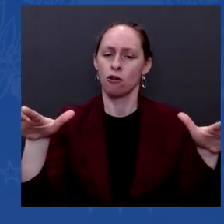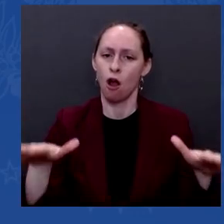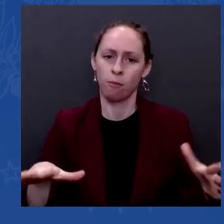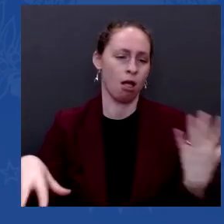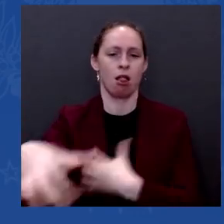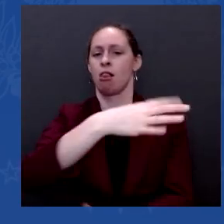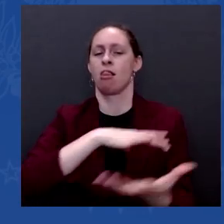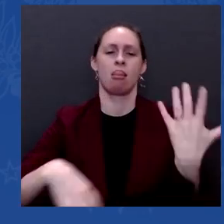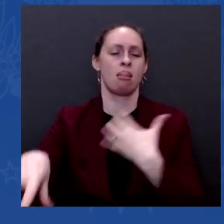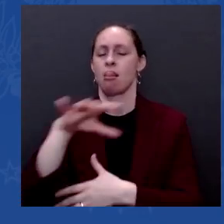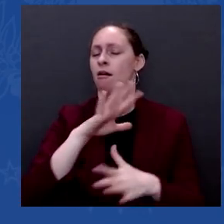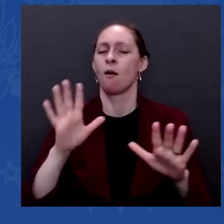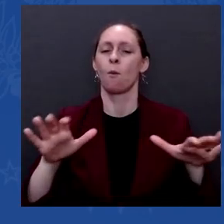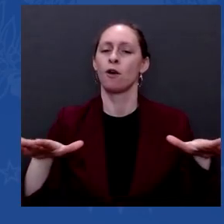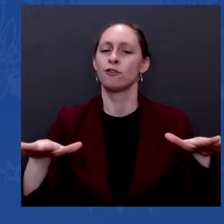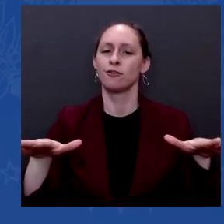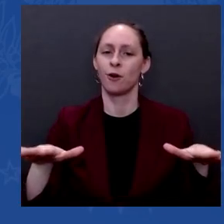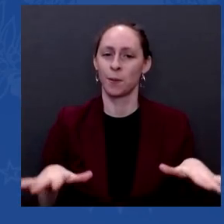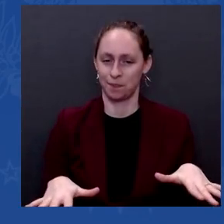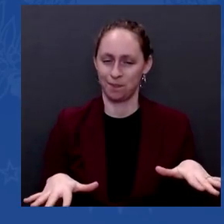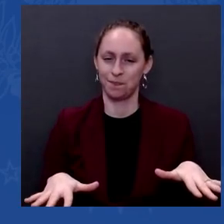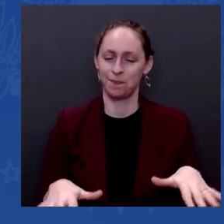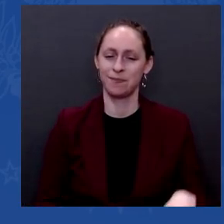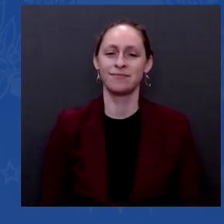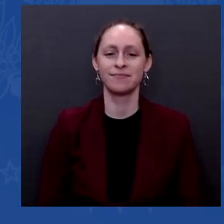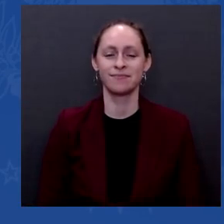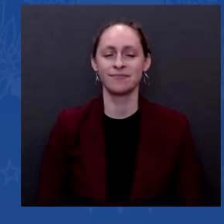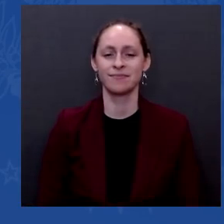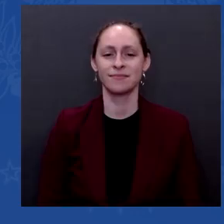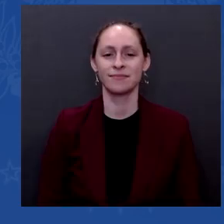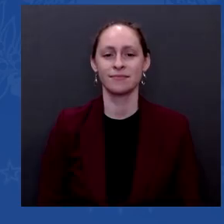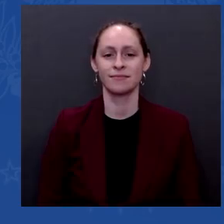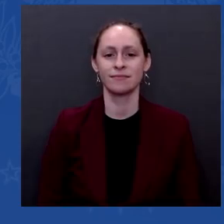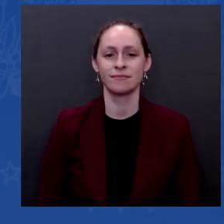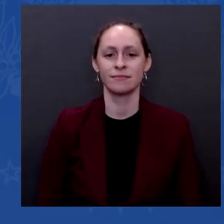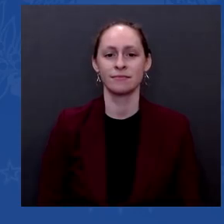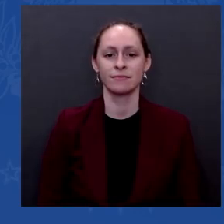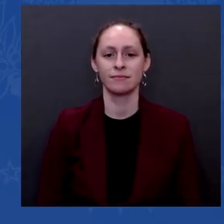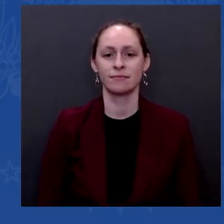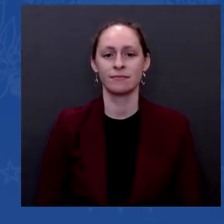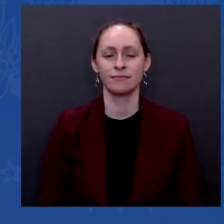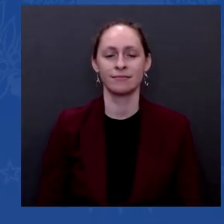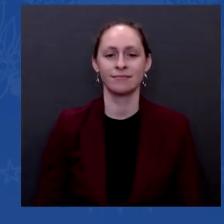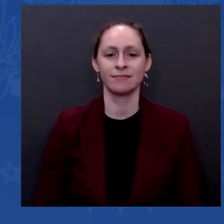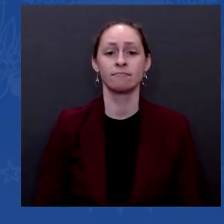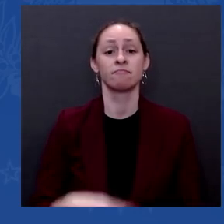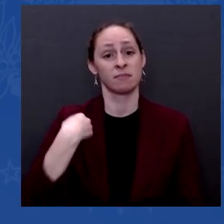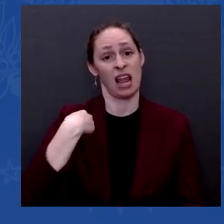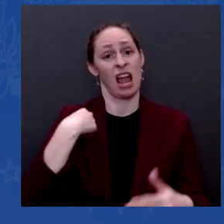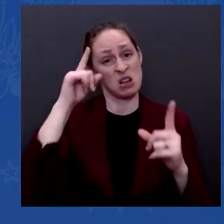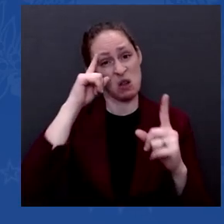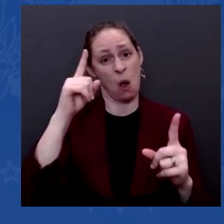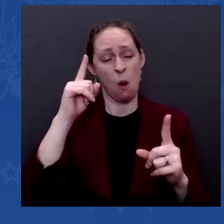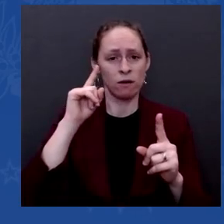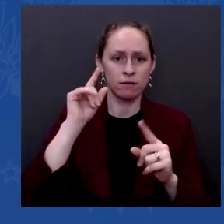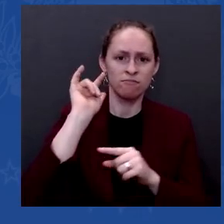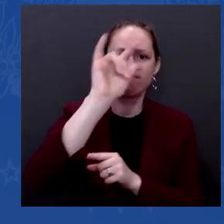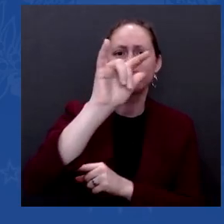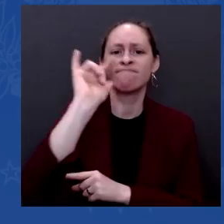out of this place more often. I'm going to go out and talk to the public. I'm going to do public fora.